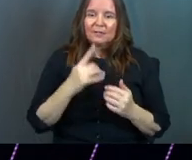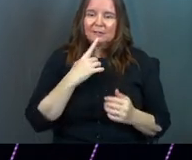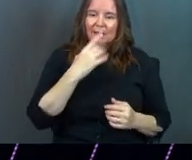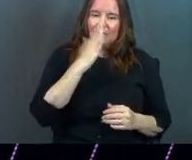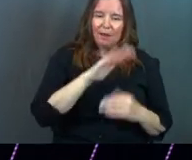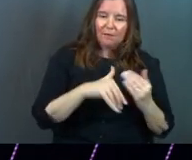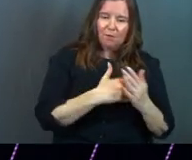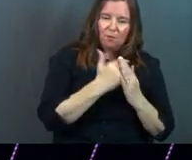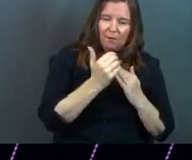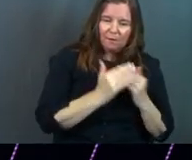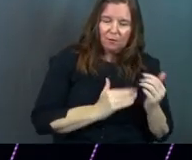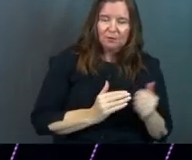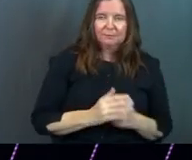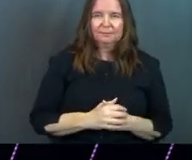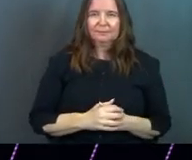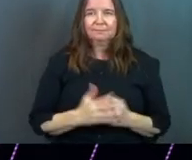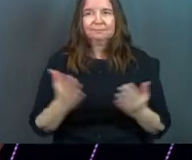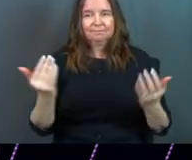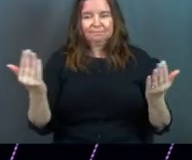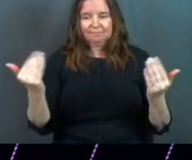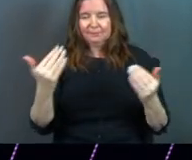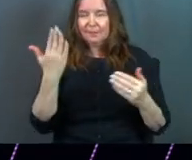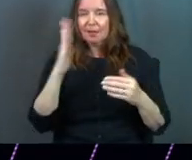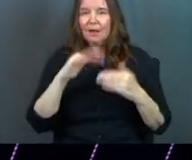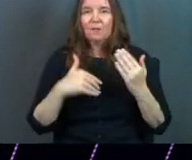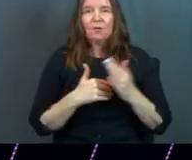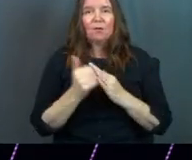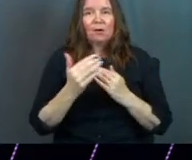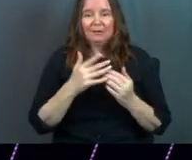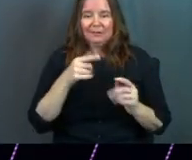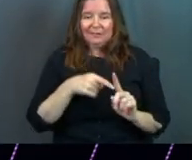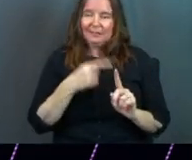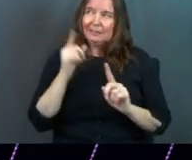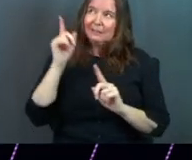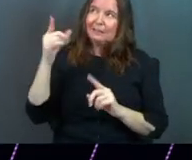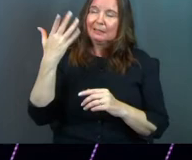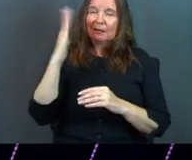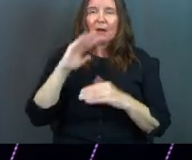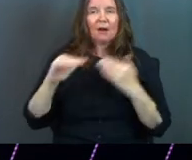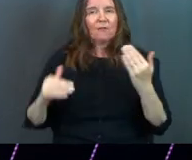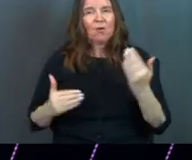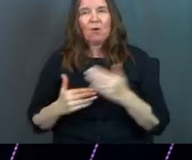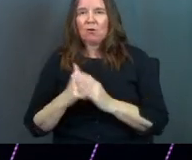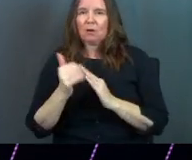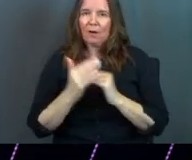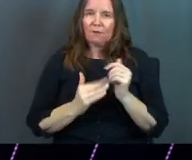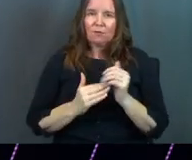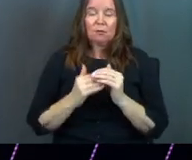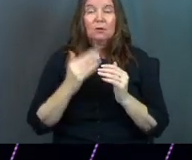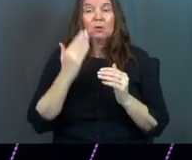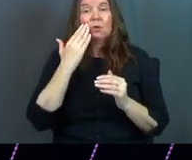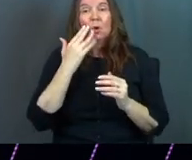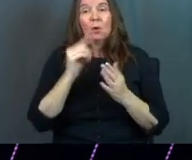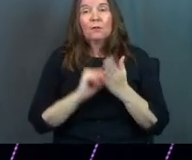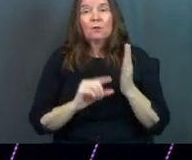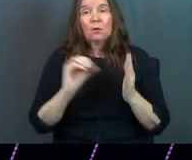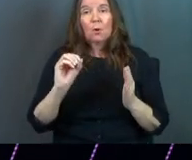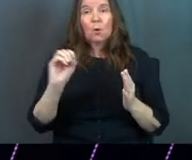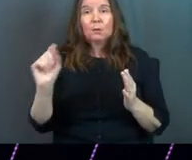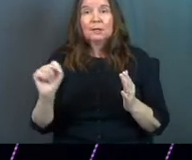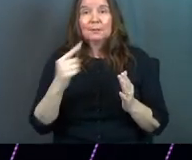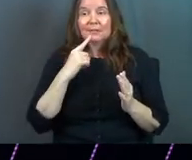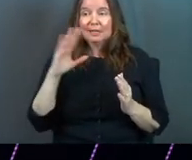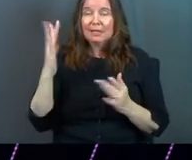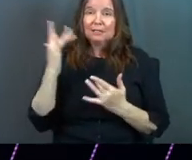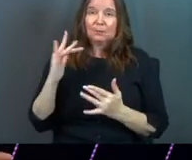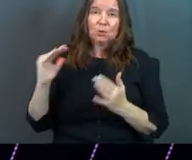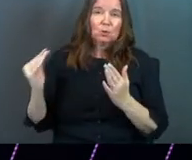God of all comfort. God of all comfort. He's the God of all comfort. Some of you guys know the verse out of the Old Testament that says,